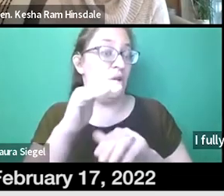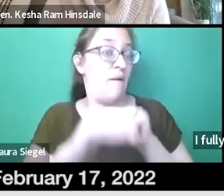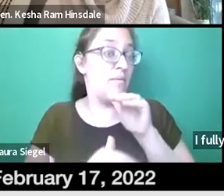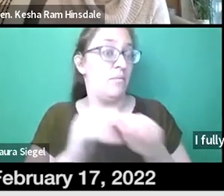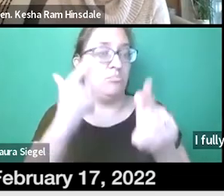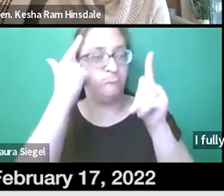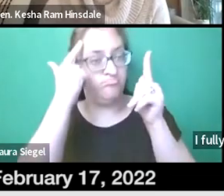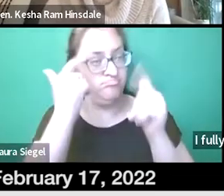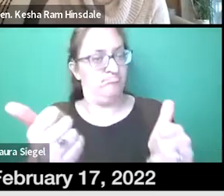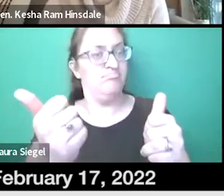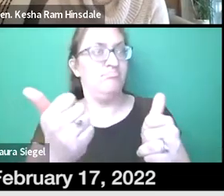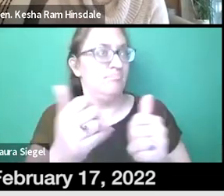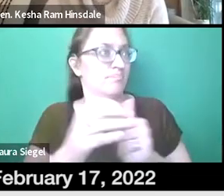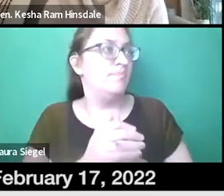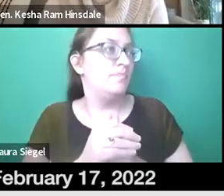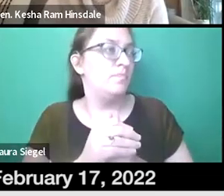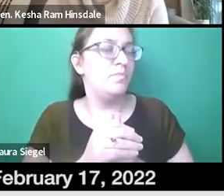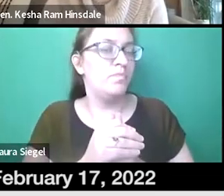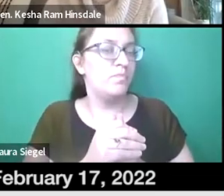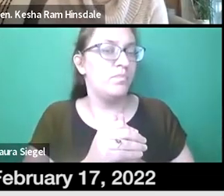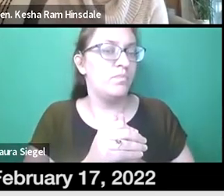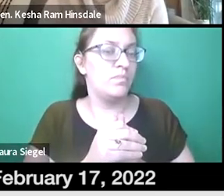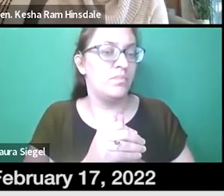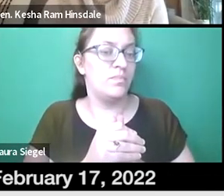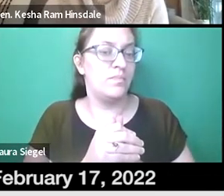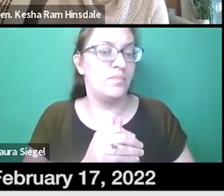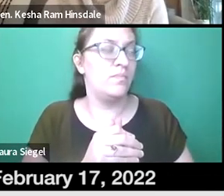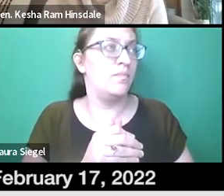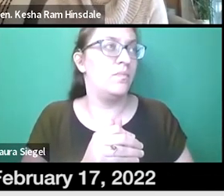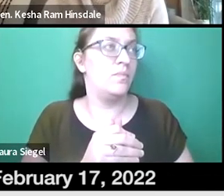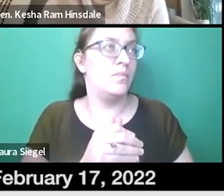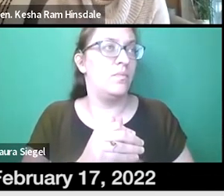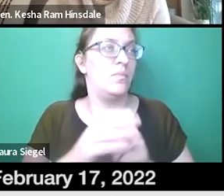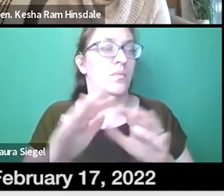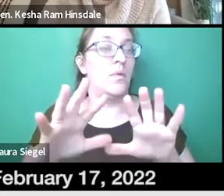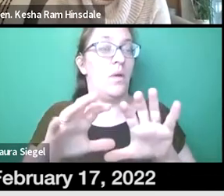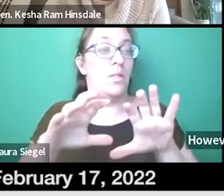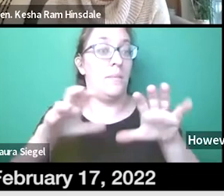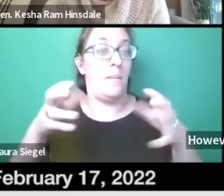and use whatever language they are most comfortable with.